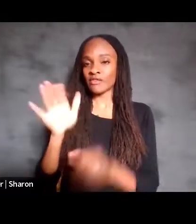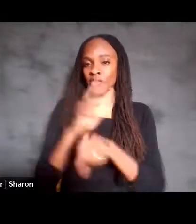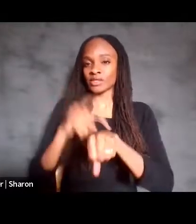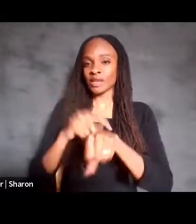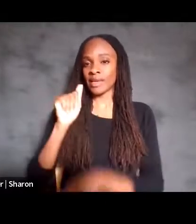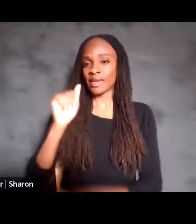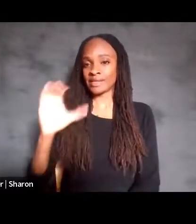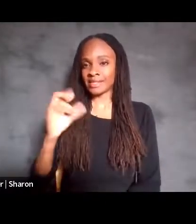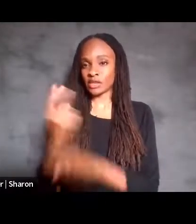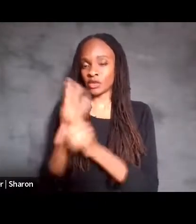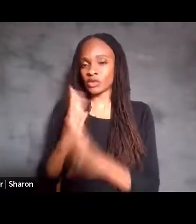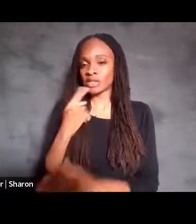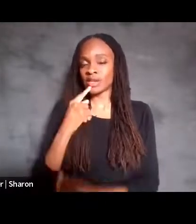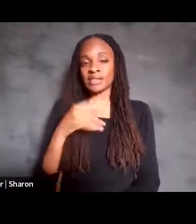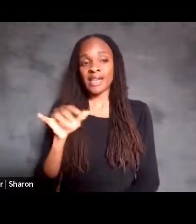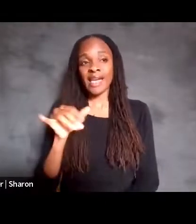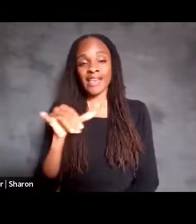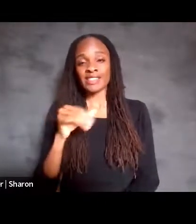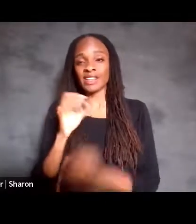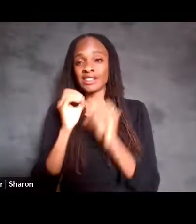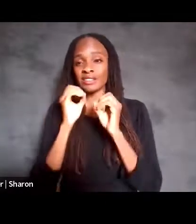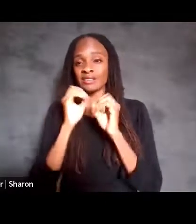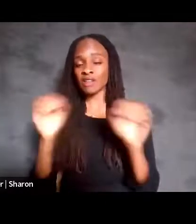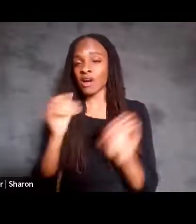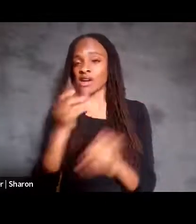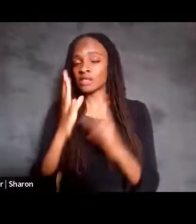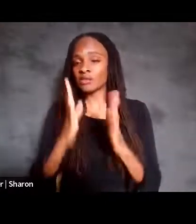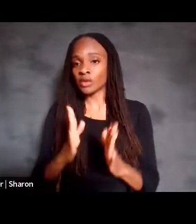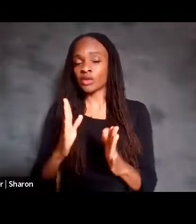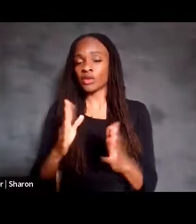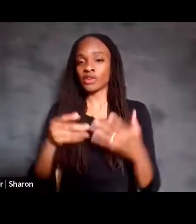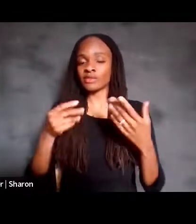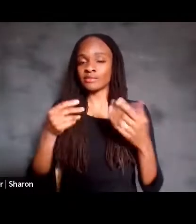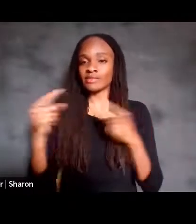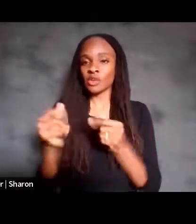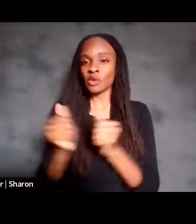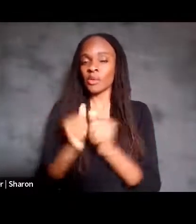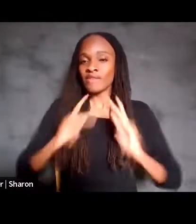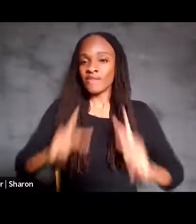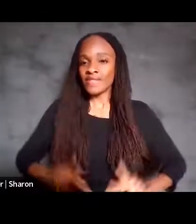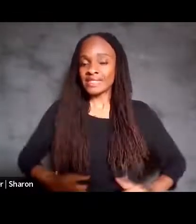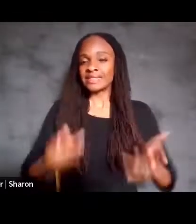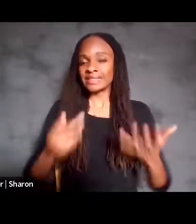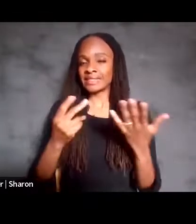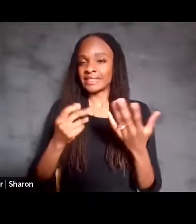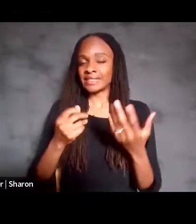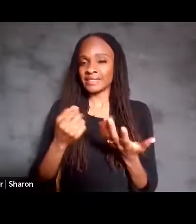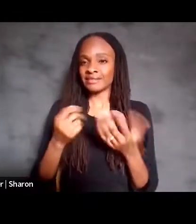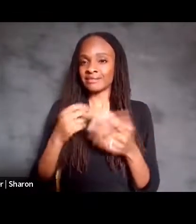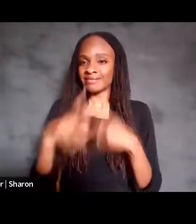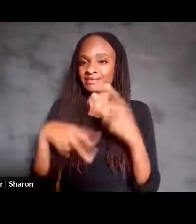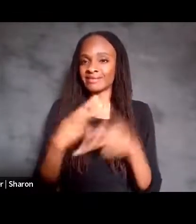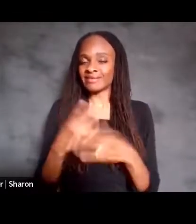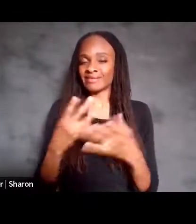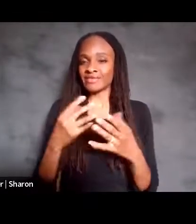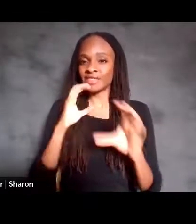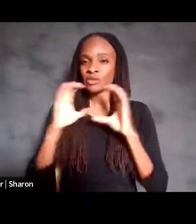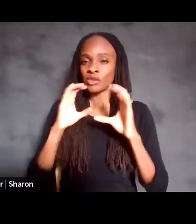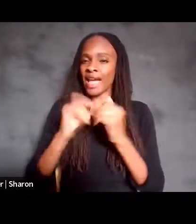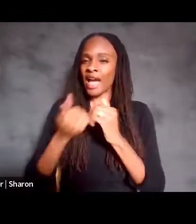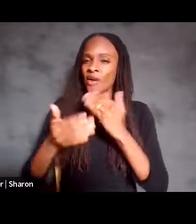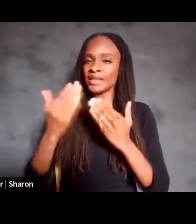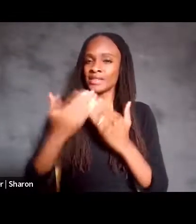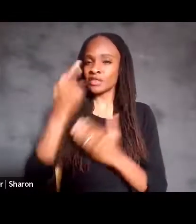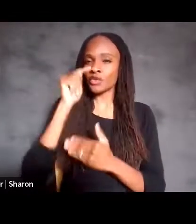Pancho, as a non-speaker who struggles with physically initiating type communication, I would like to know how easy is it for you to